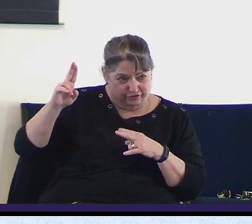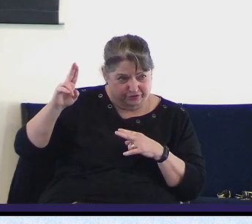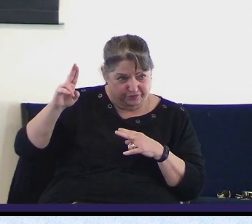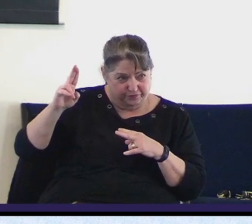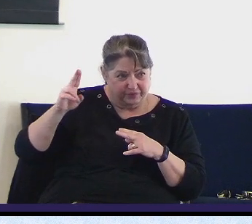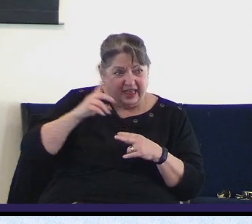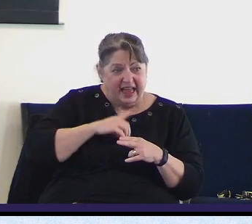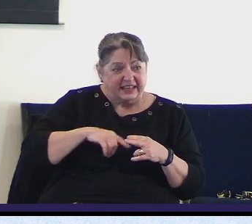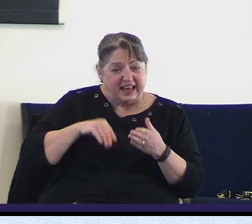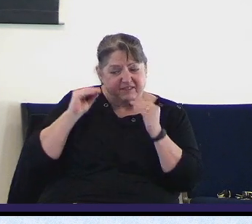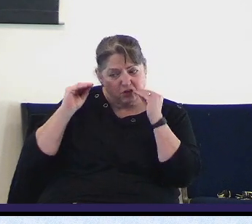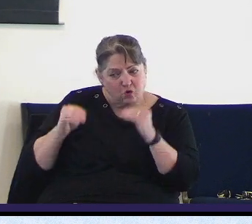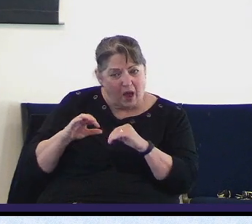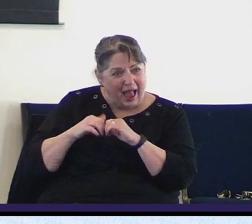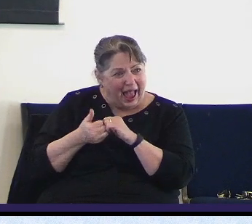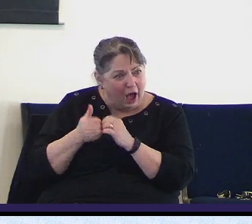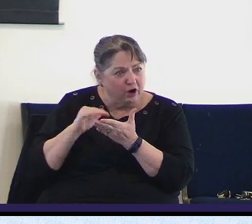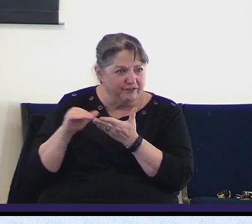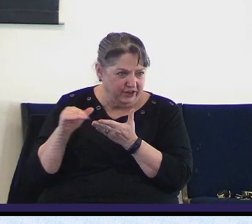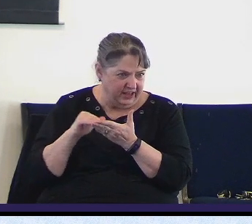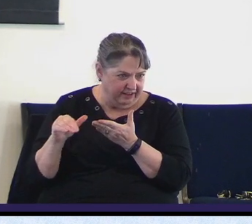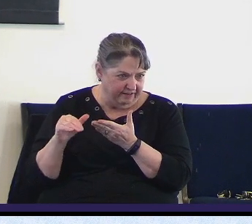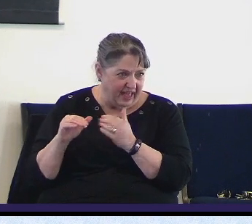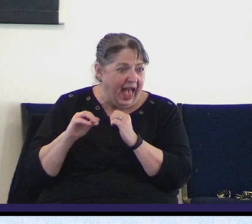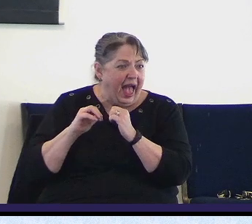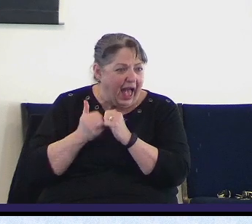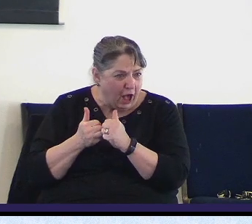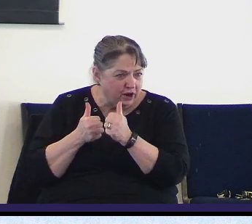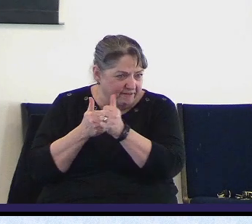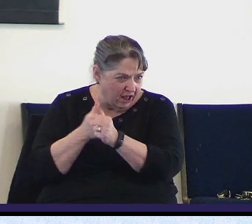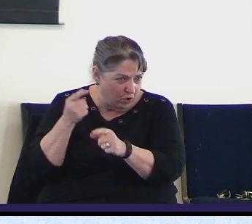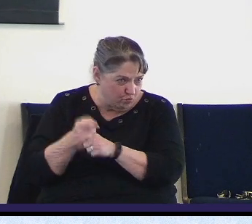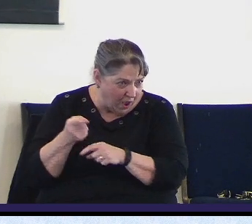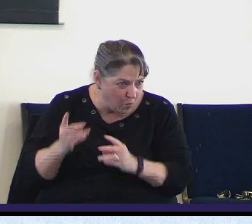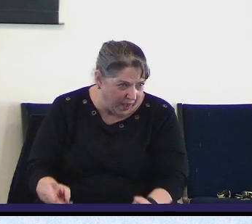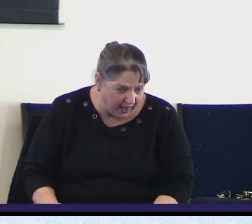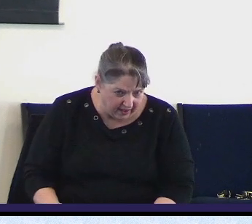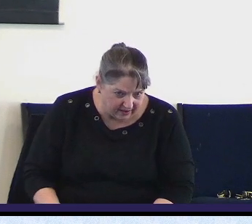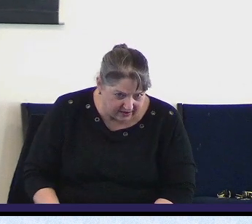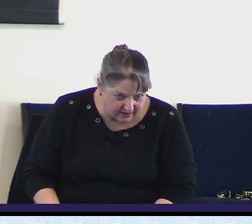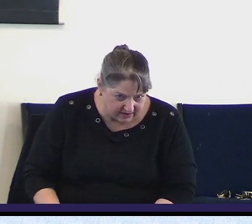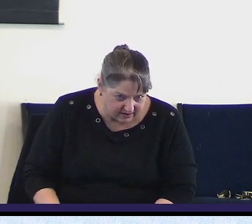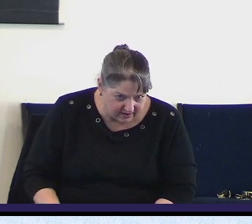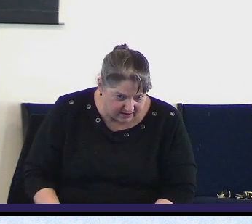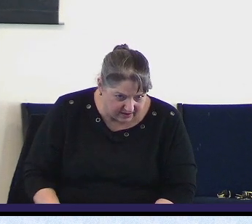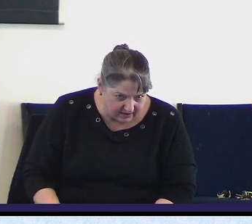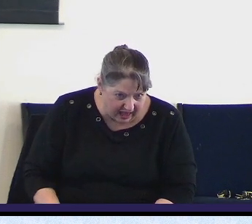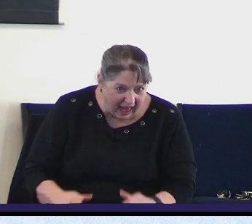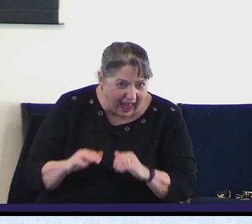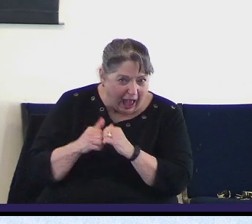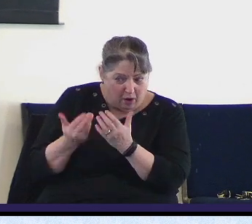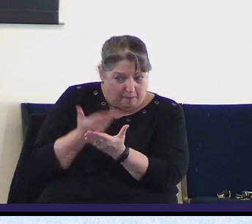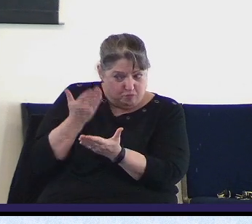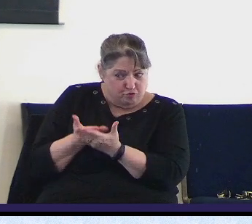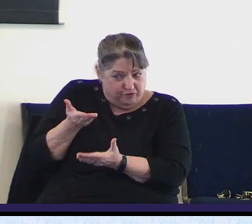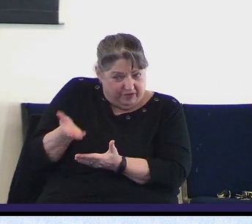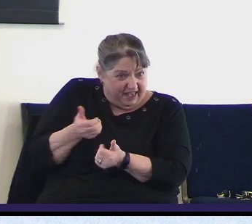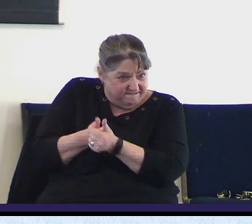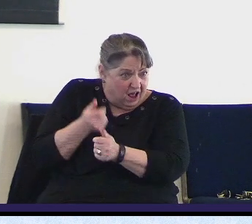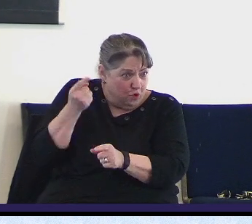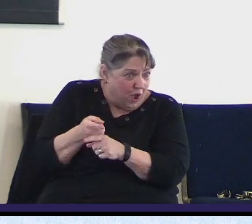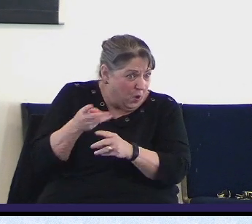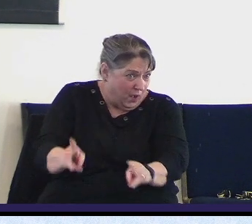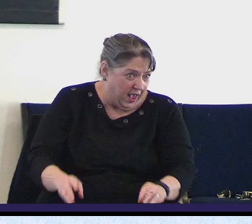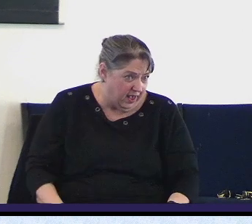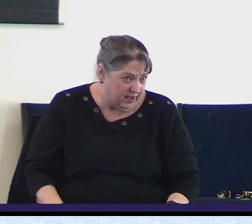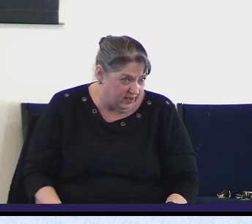to behave he taught them how to believe in themselves he taught them how to prove to society that they're not no good and so he wasn't a